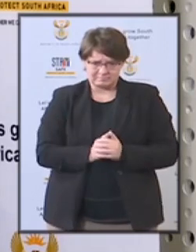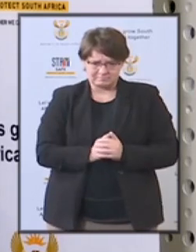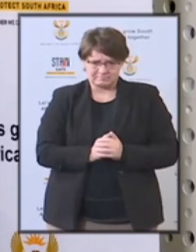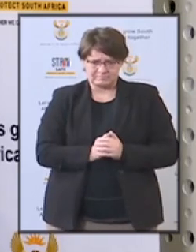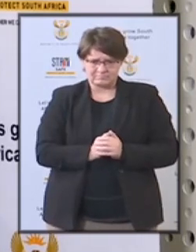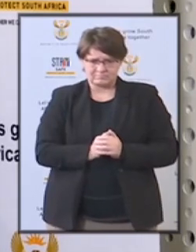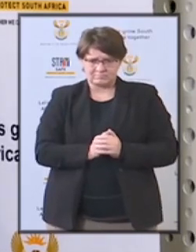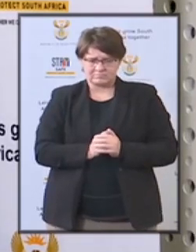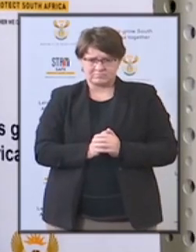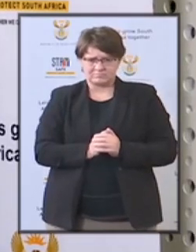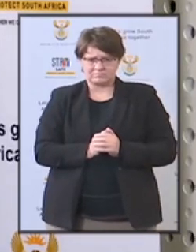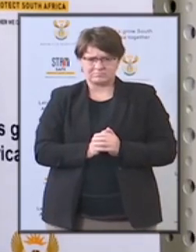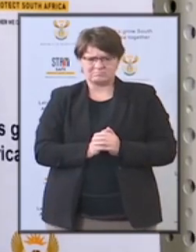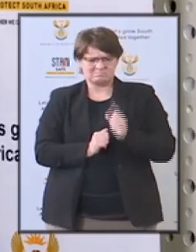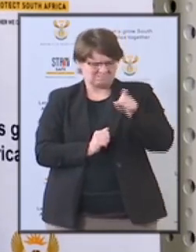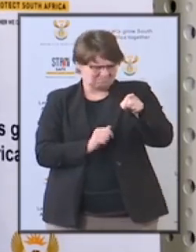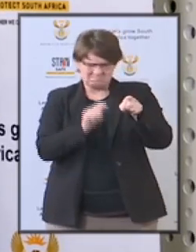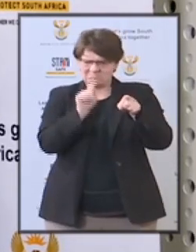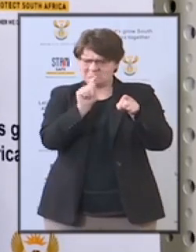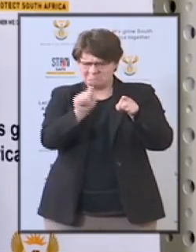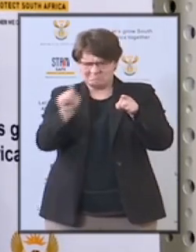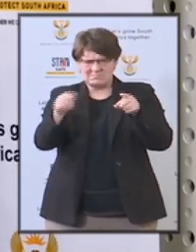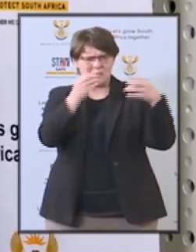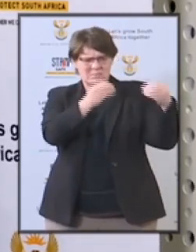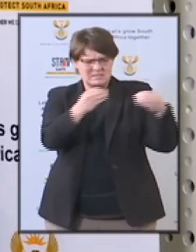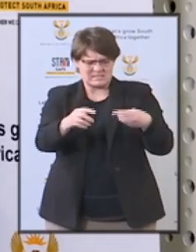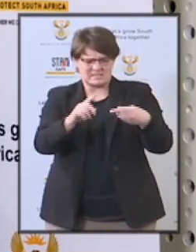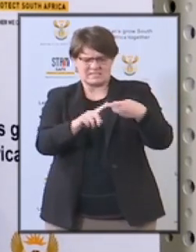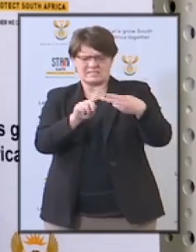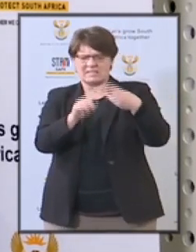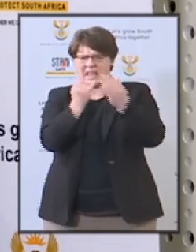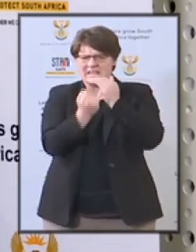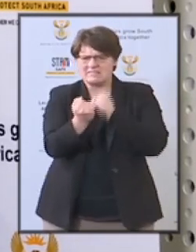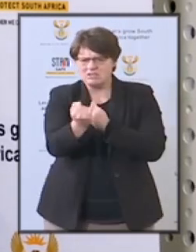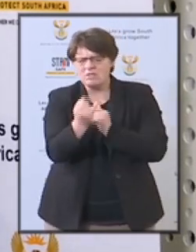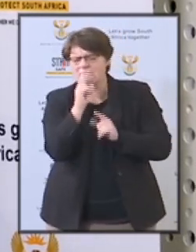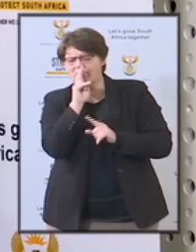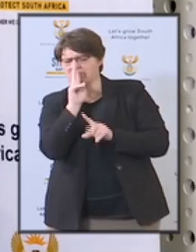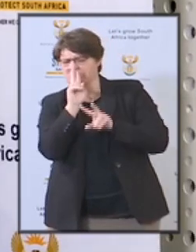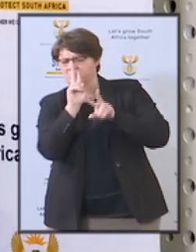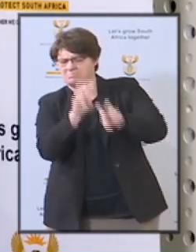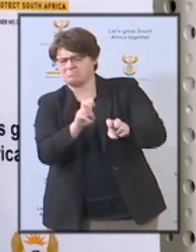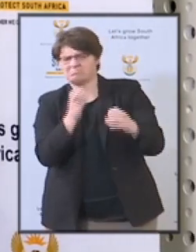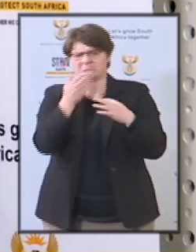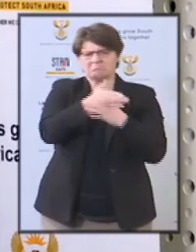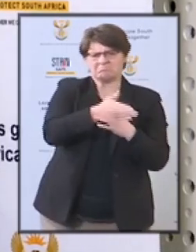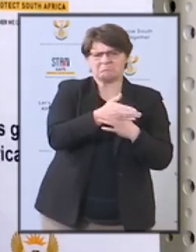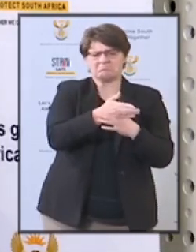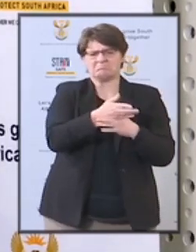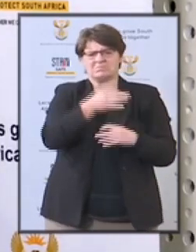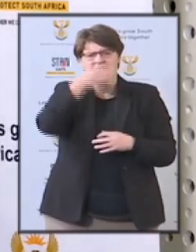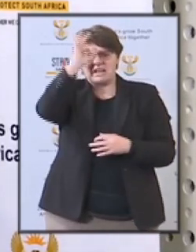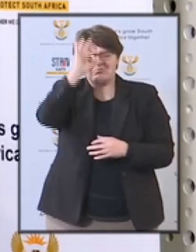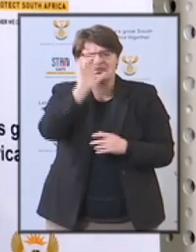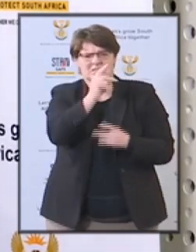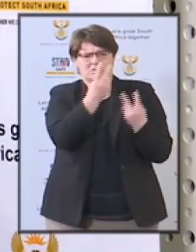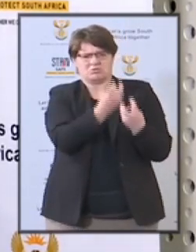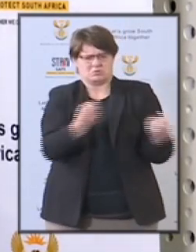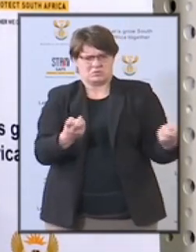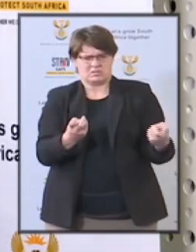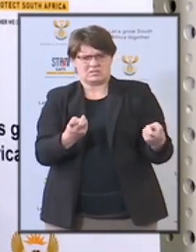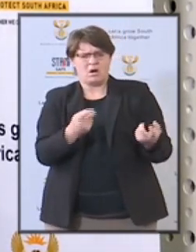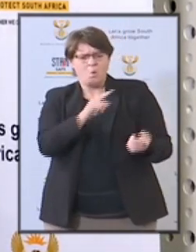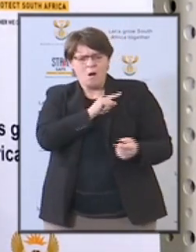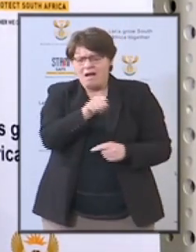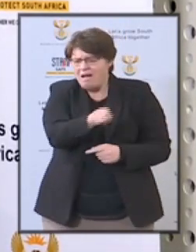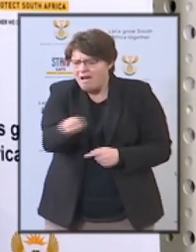unscrupulous individuals and companies have been looting state resources that were meant to provide food to needy families